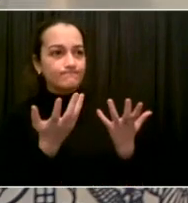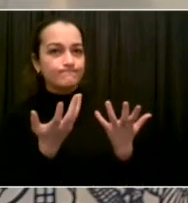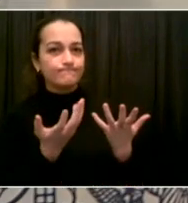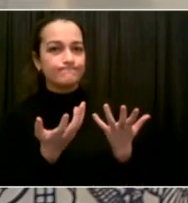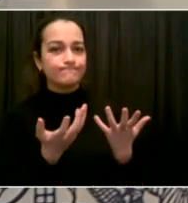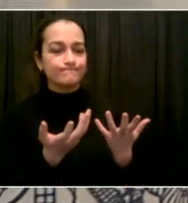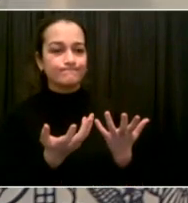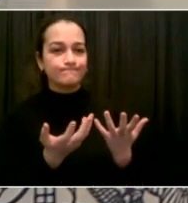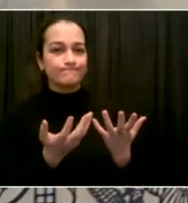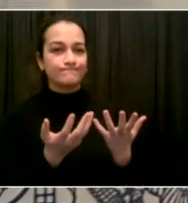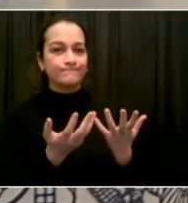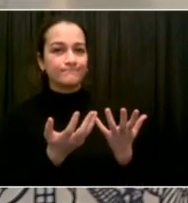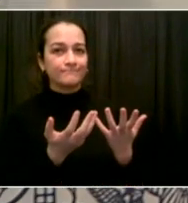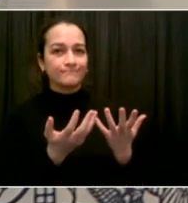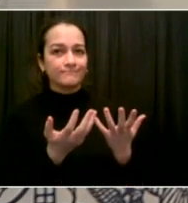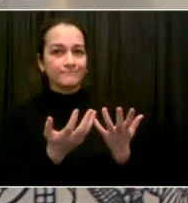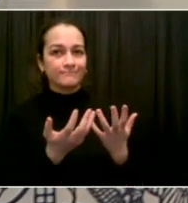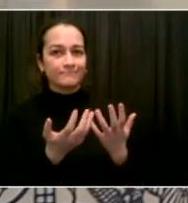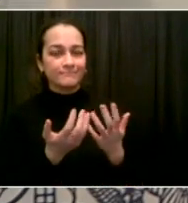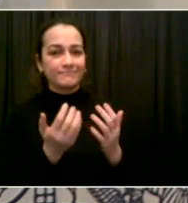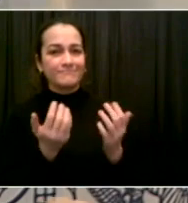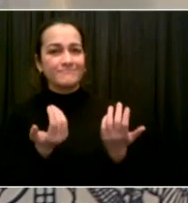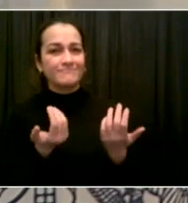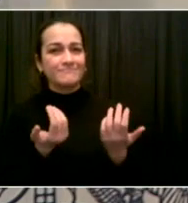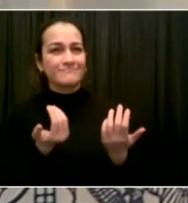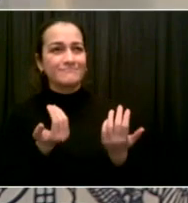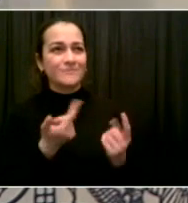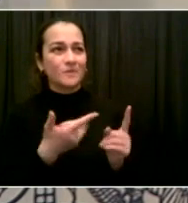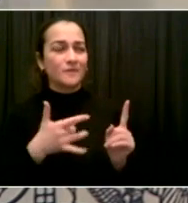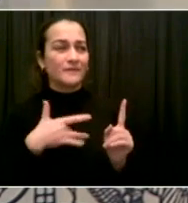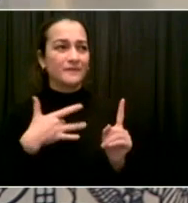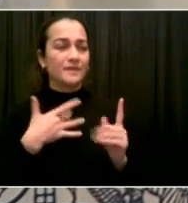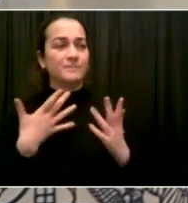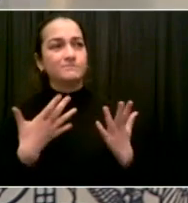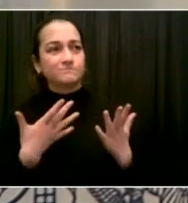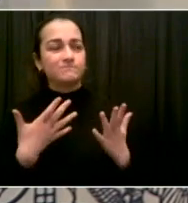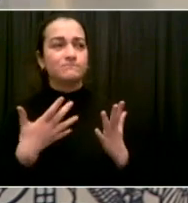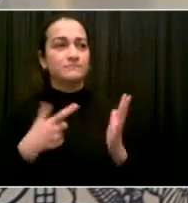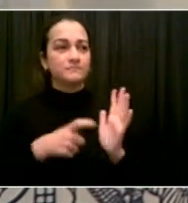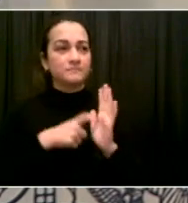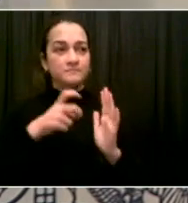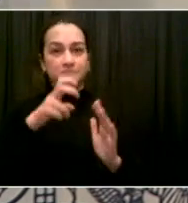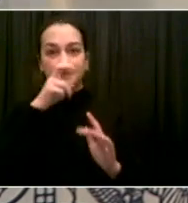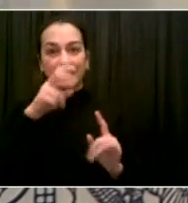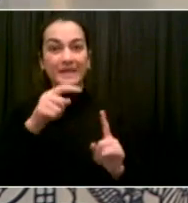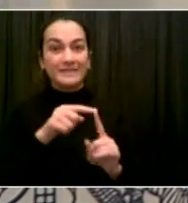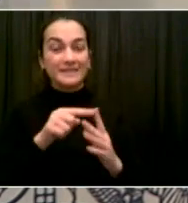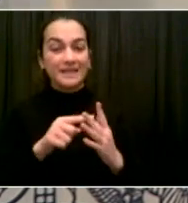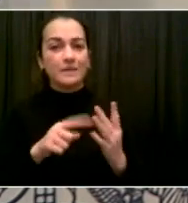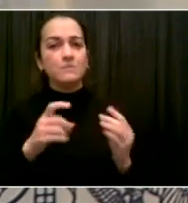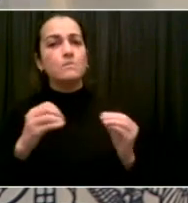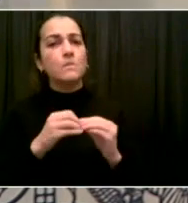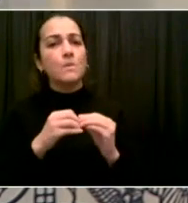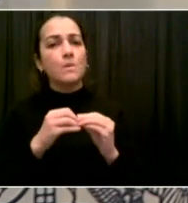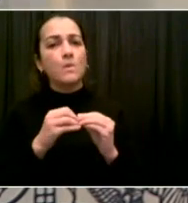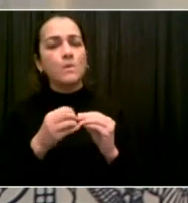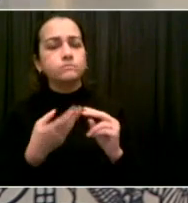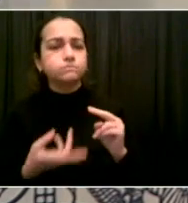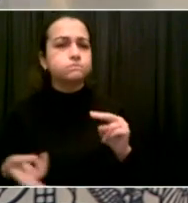and lockdowns? And are you hesitant at all to go there in your final days in office?